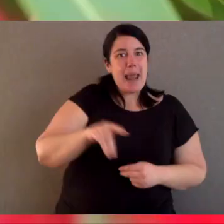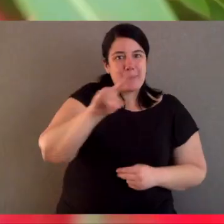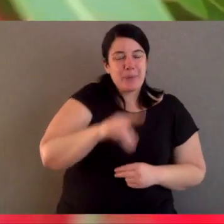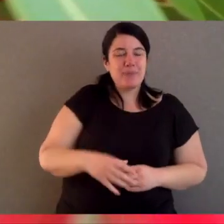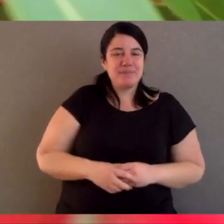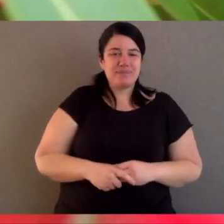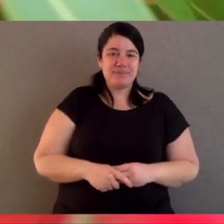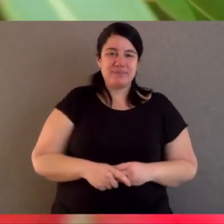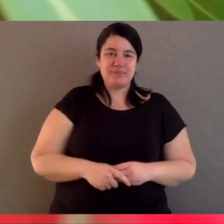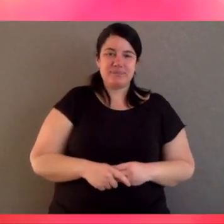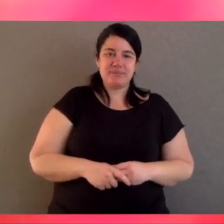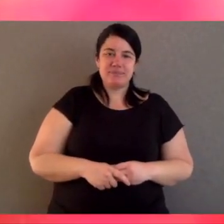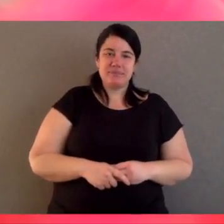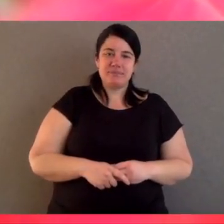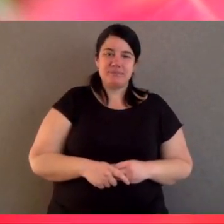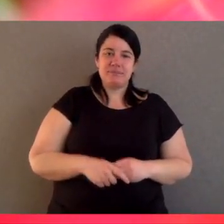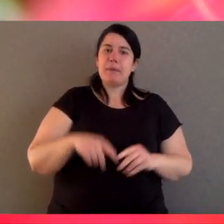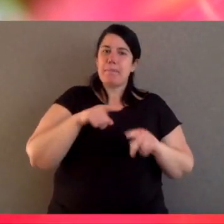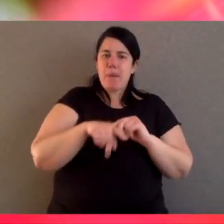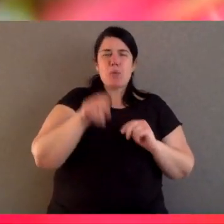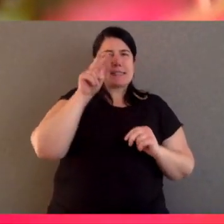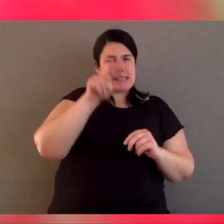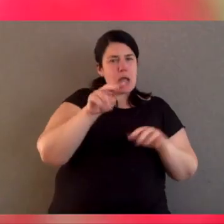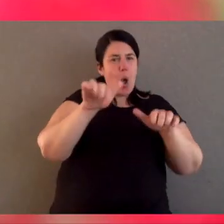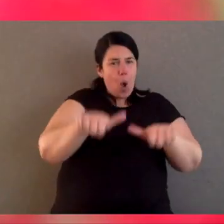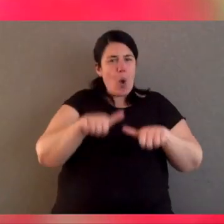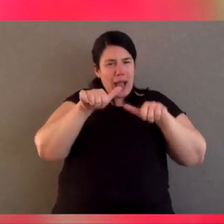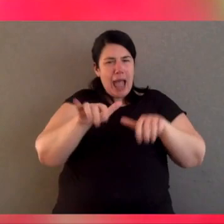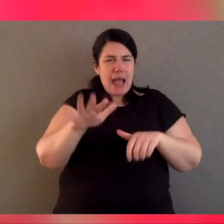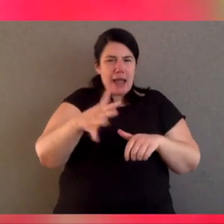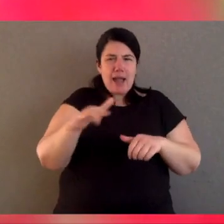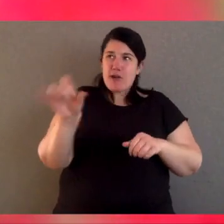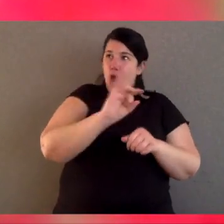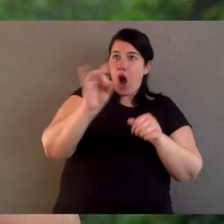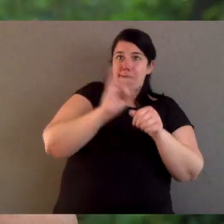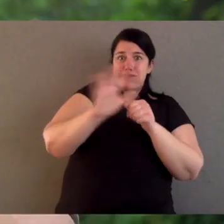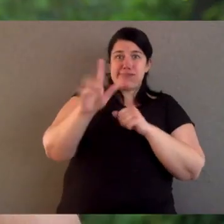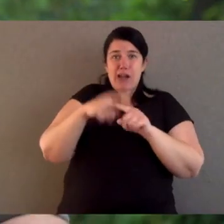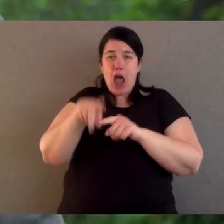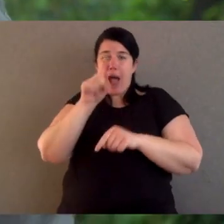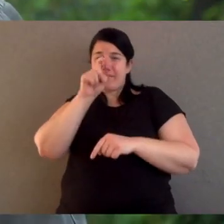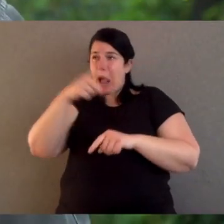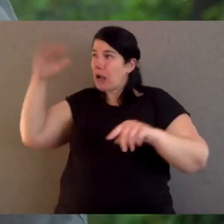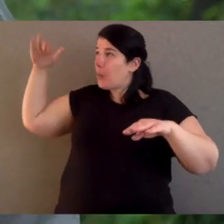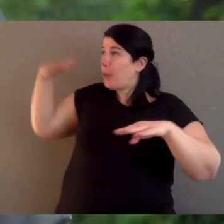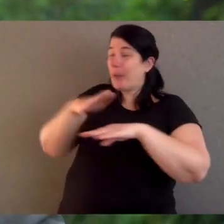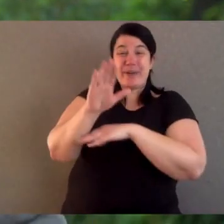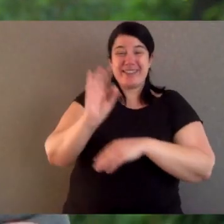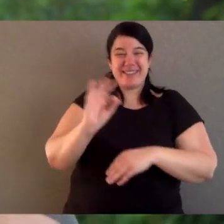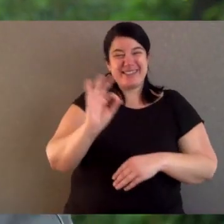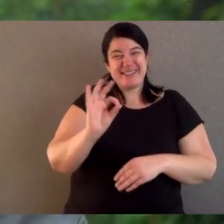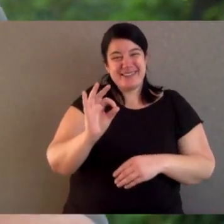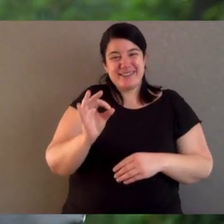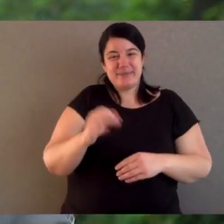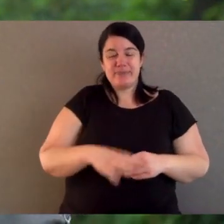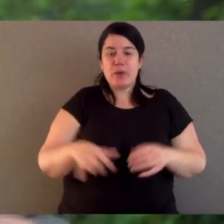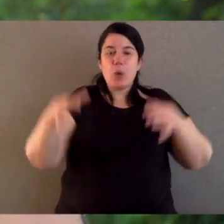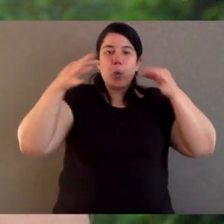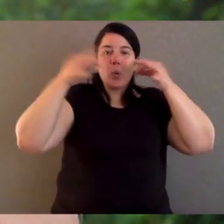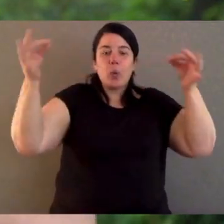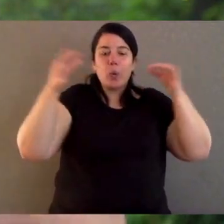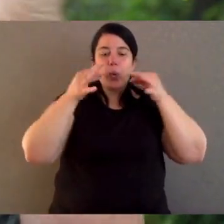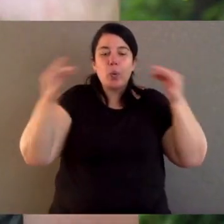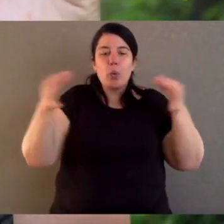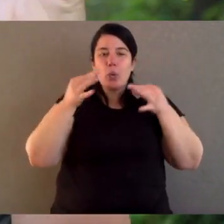to that species. Most have a reasonable sense of vision. But it's not great like a peregrine falcon, but it's not bad.